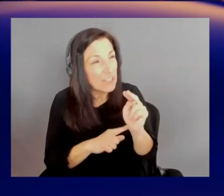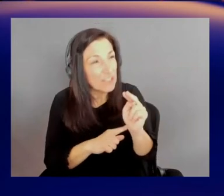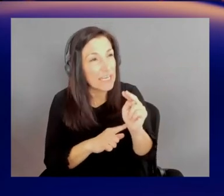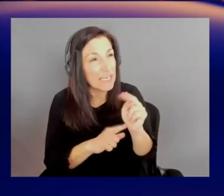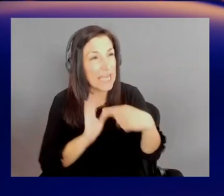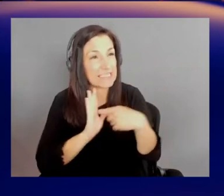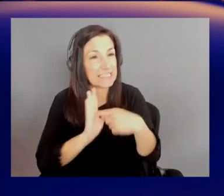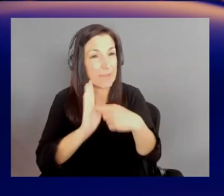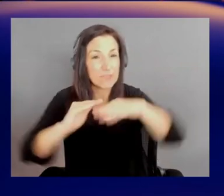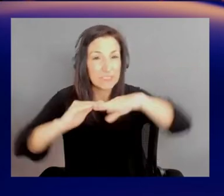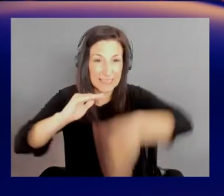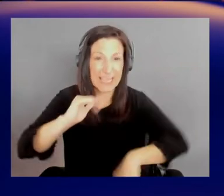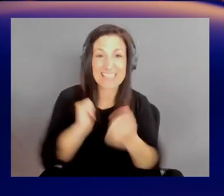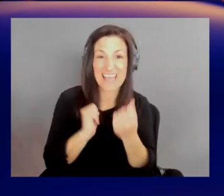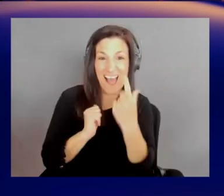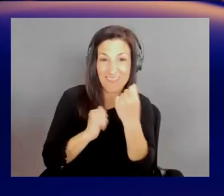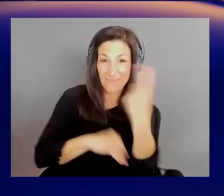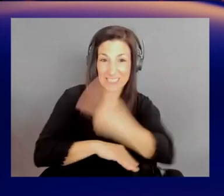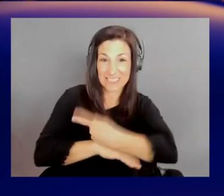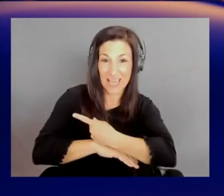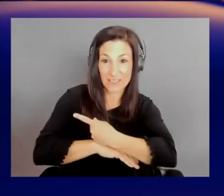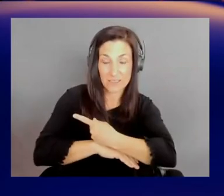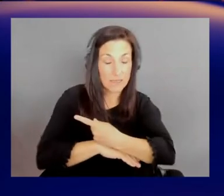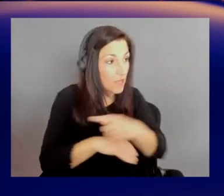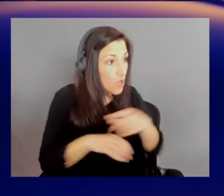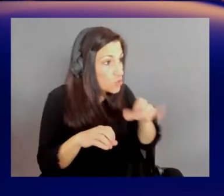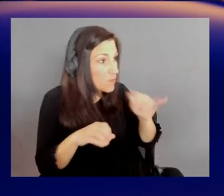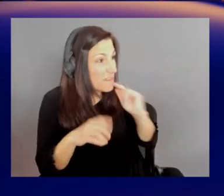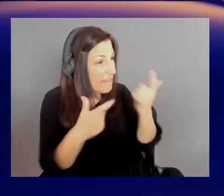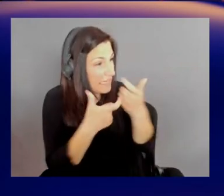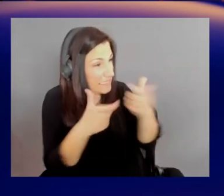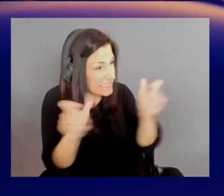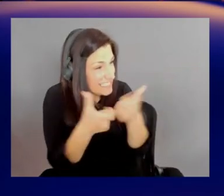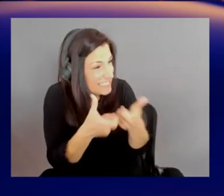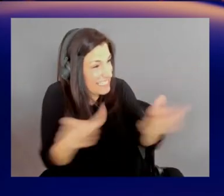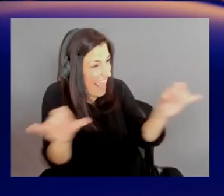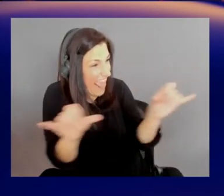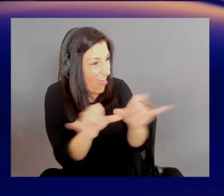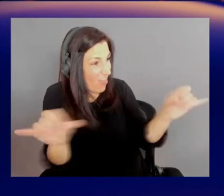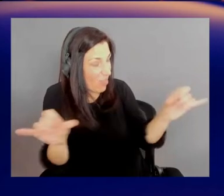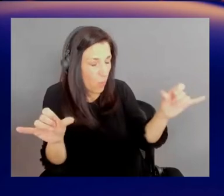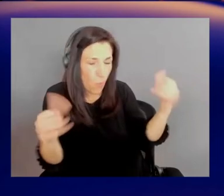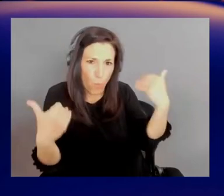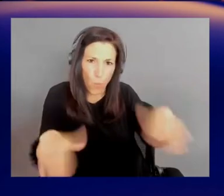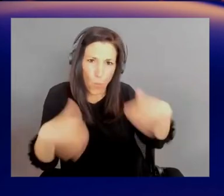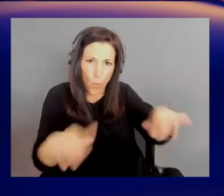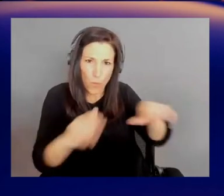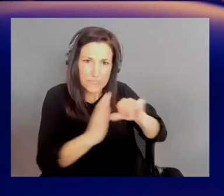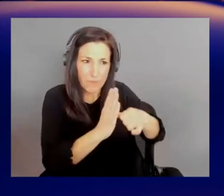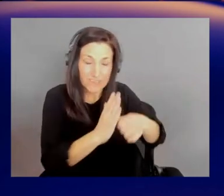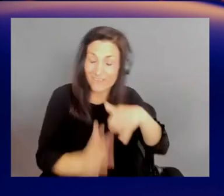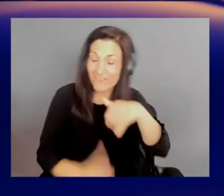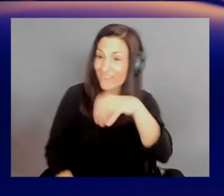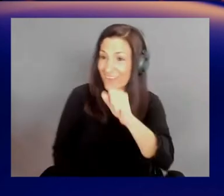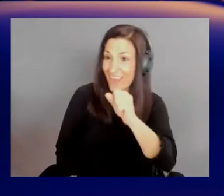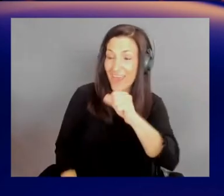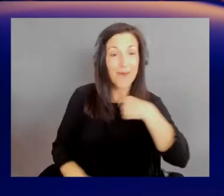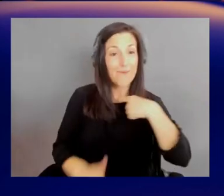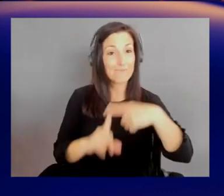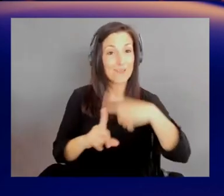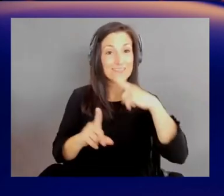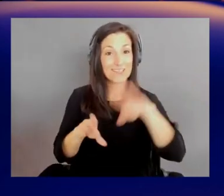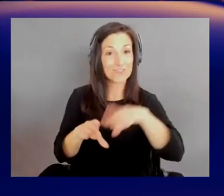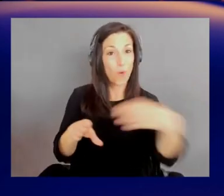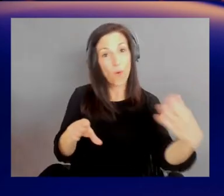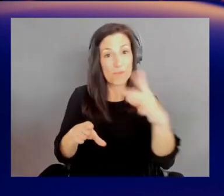which is be able to do it at that kind of scale. Yeah. That's impressive. Yeah, yeah. And the nice thing is it's all open data, so they weren't having to